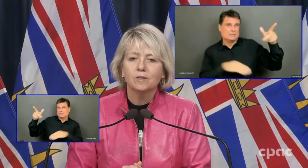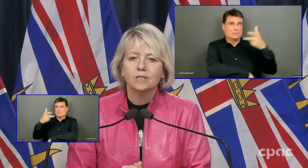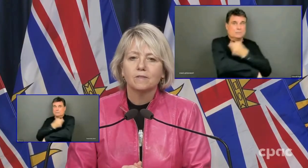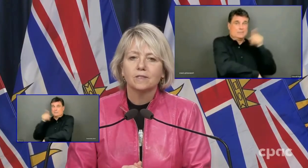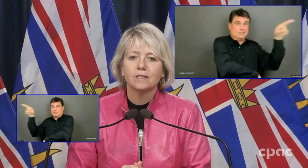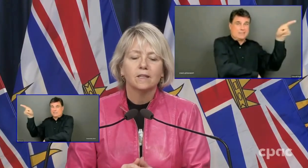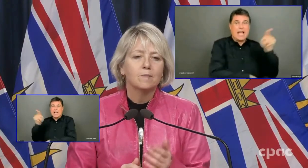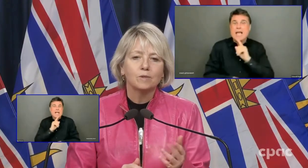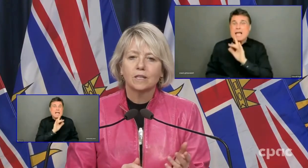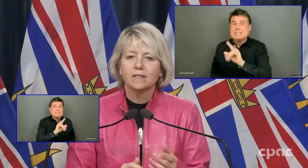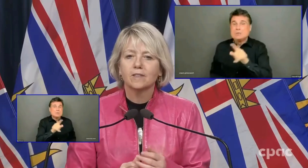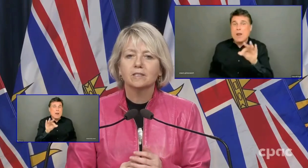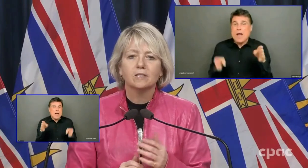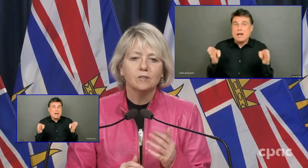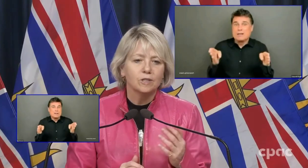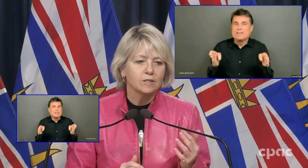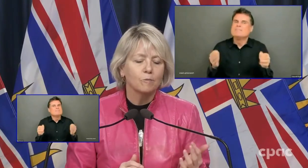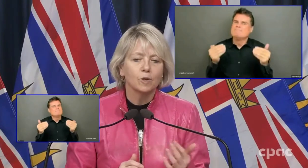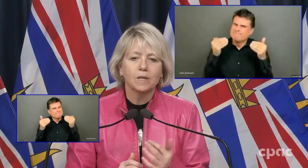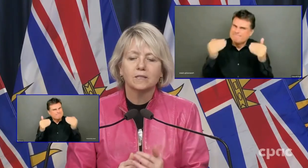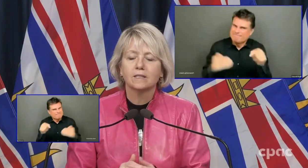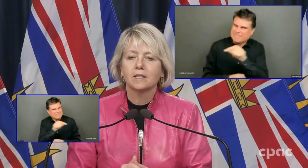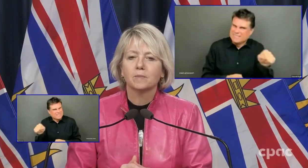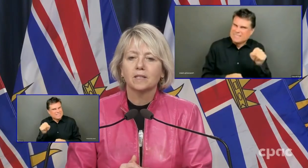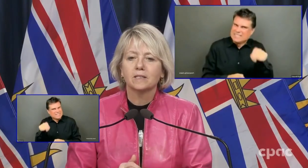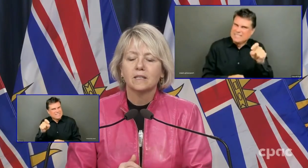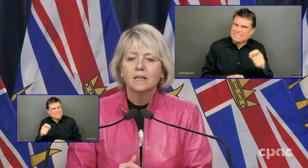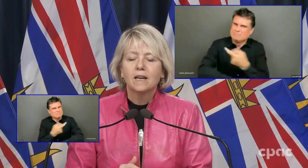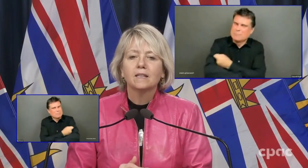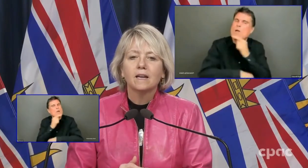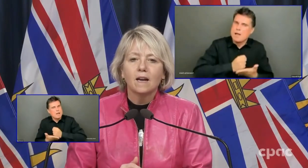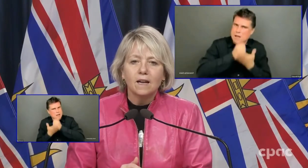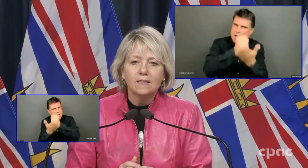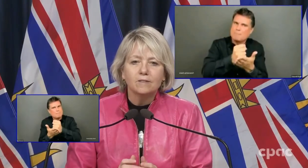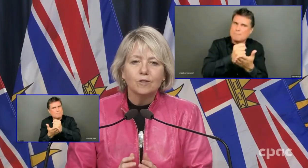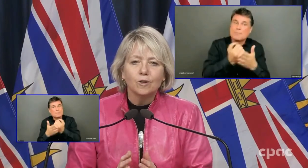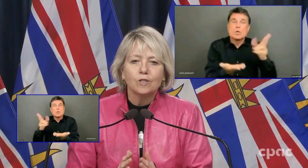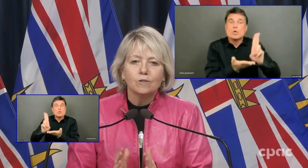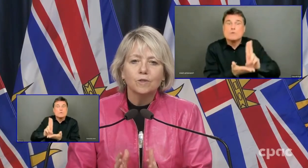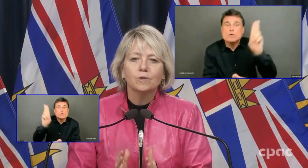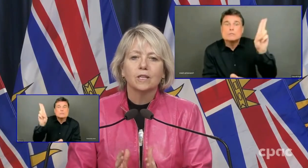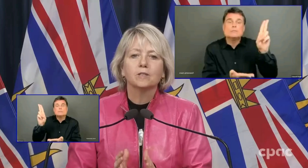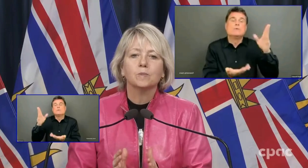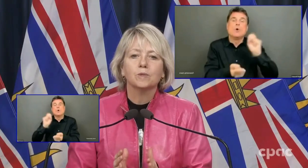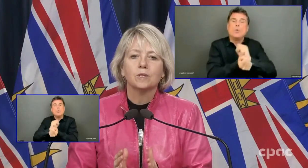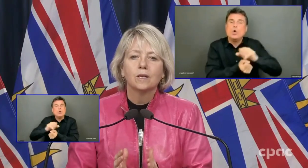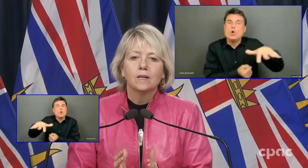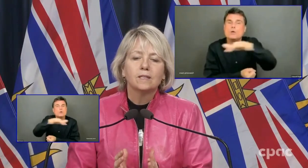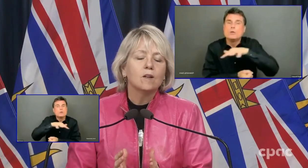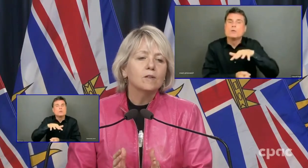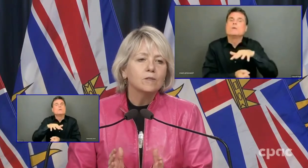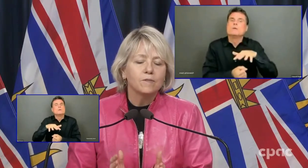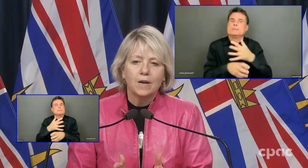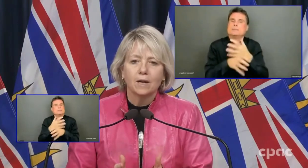And that's made a huge difference in post-secondary institutions, in workplaces and other places. And I need to encourage all of you to get your booster.